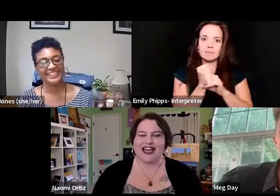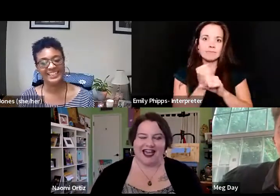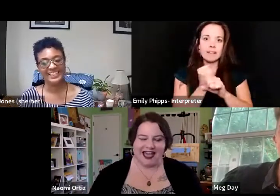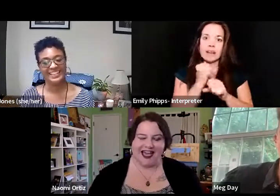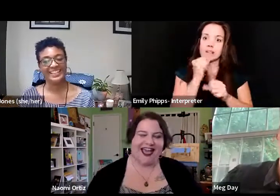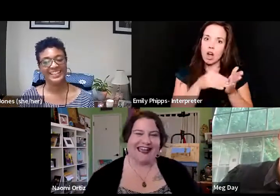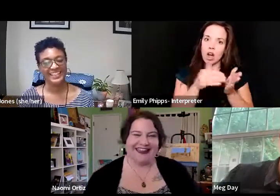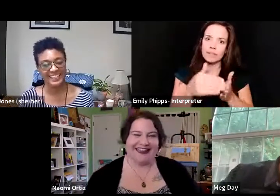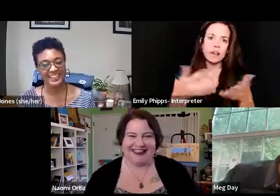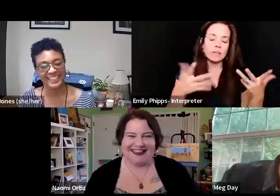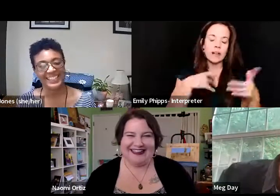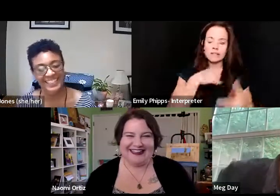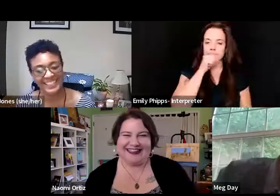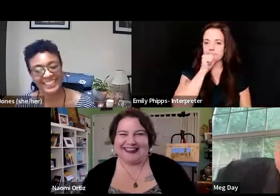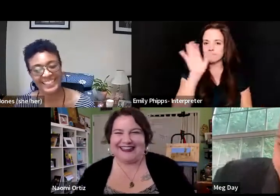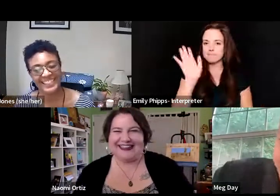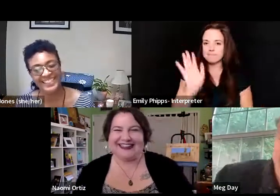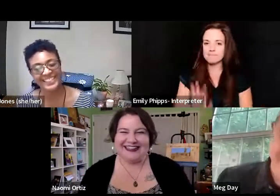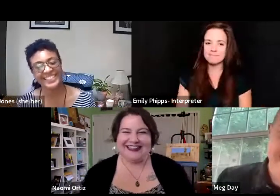is Leah. Sorry, I'll shut up.